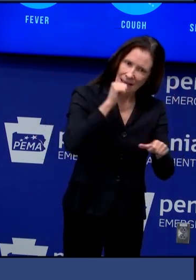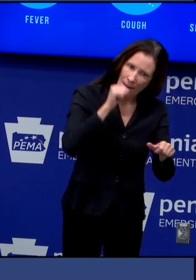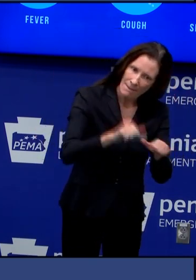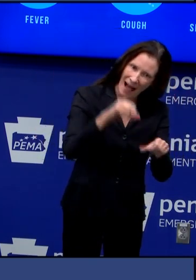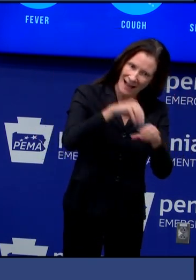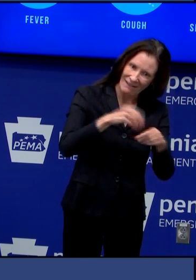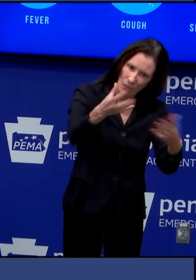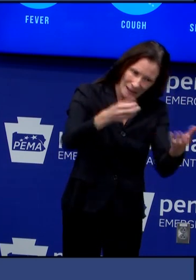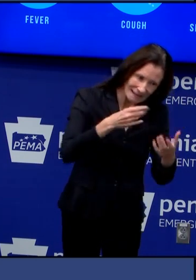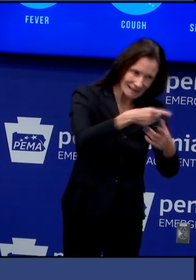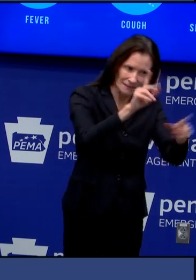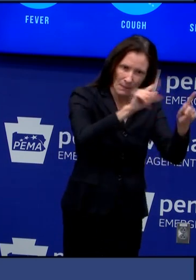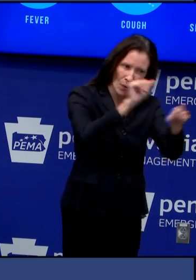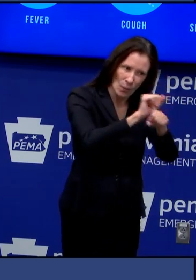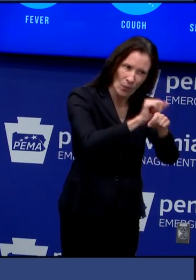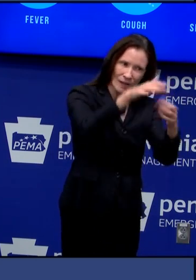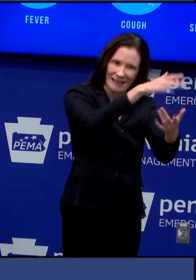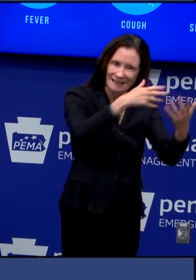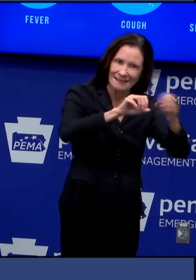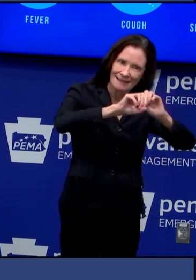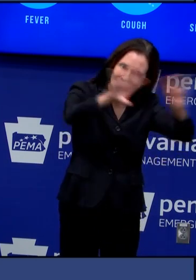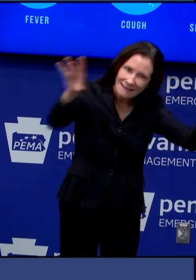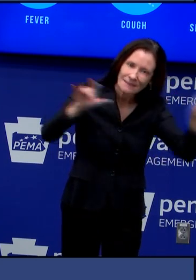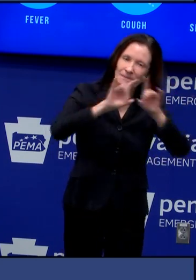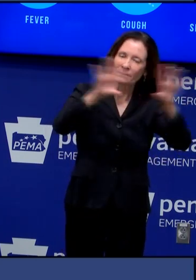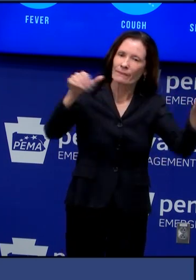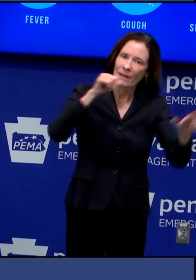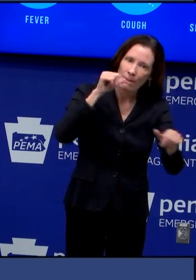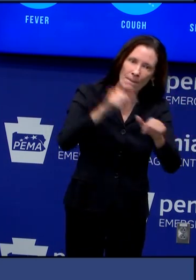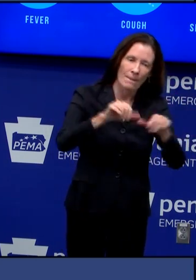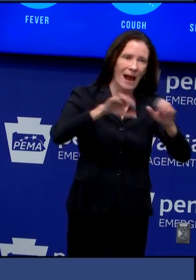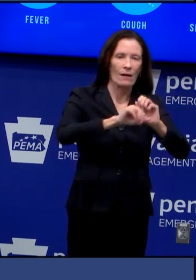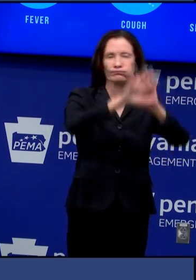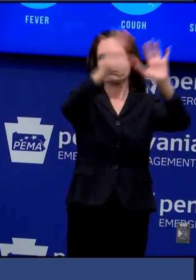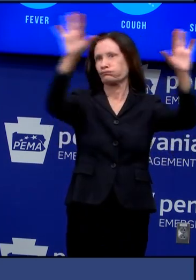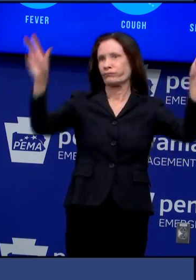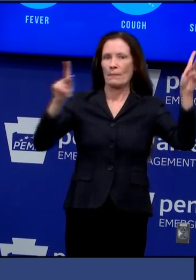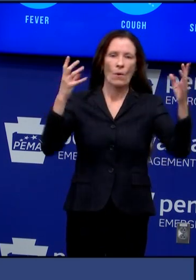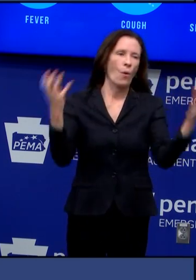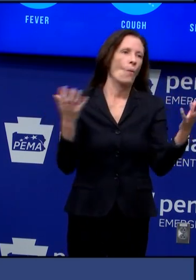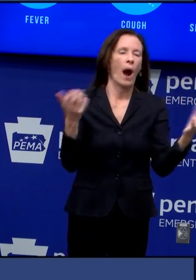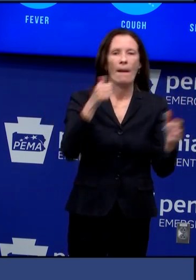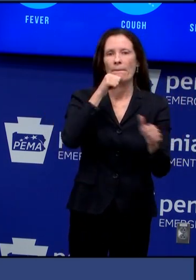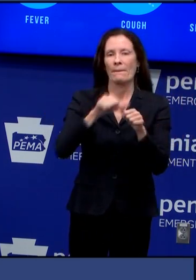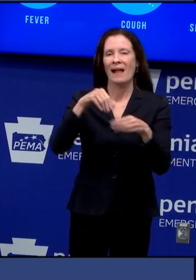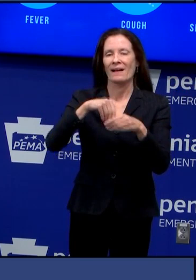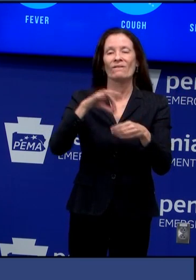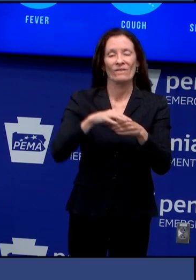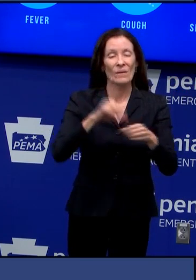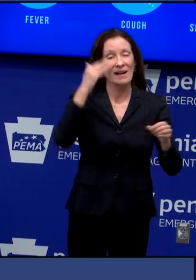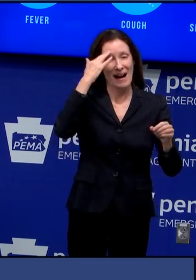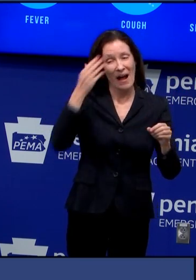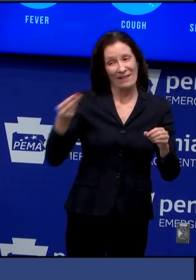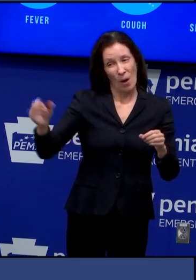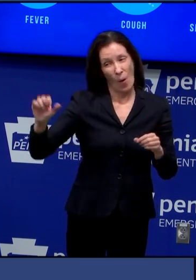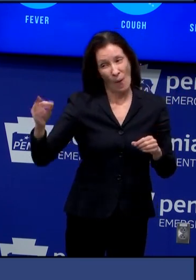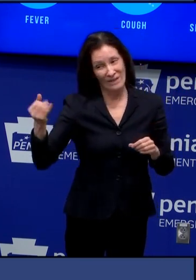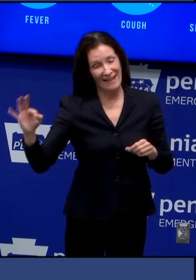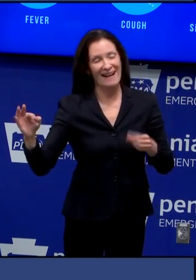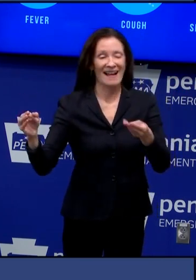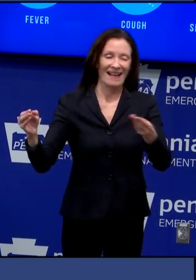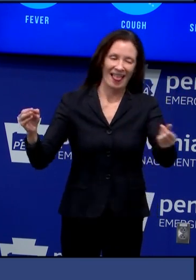uh all around the state so yeah this is this is a concern uh and uh it's it's something that that uh